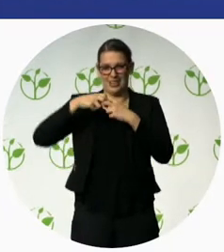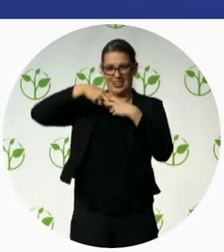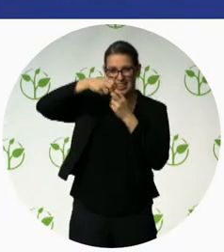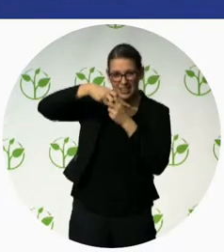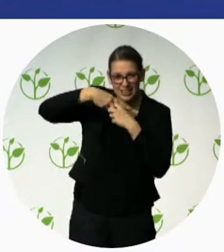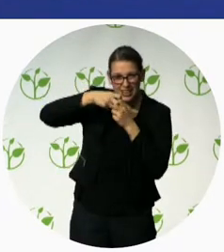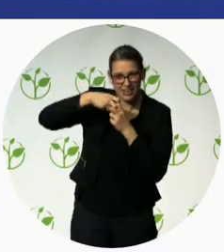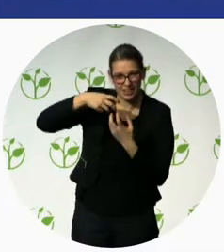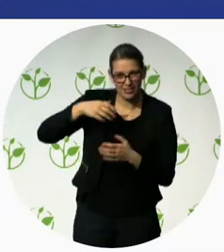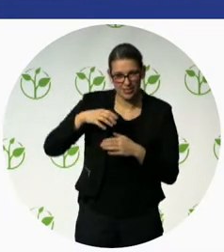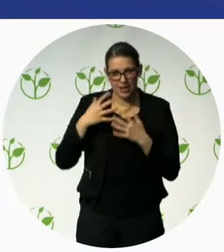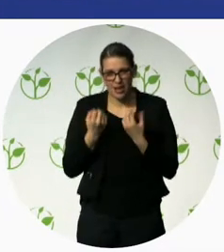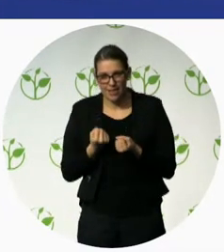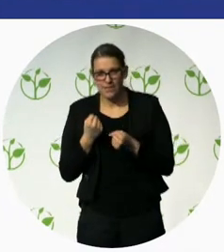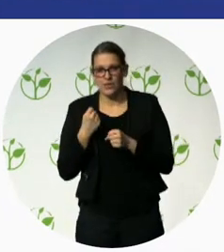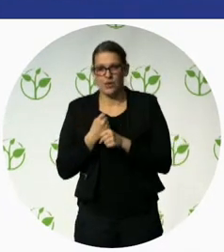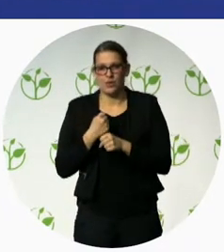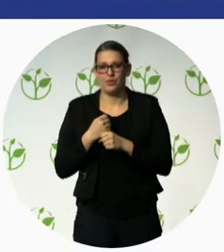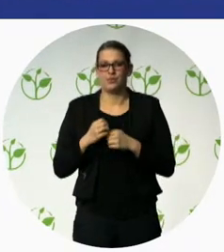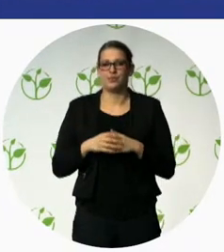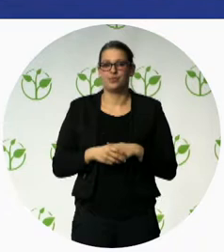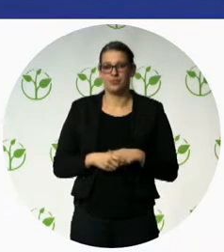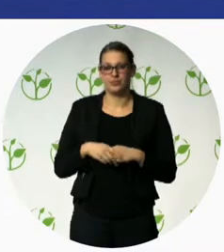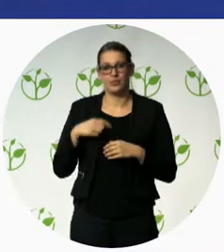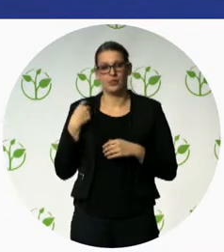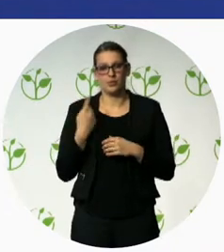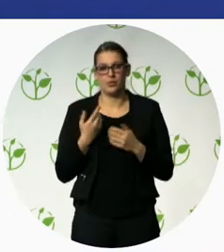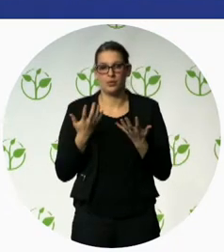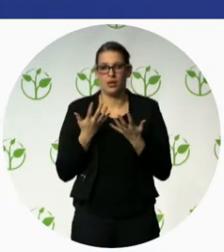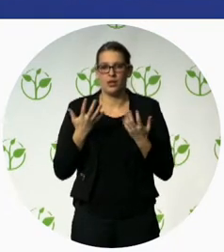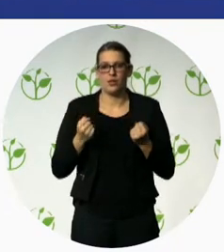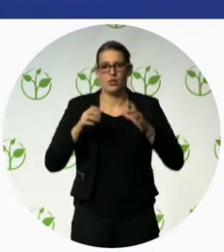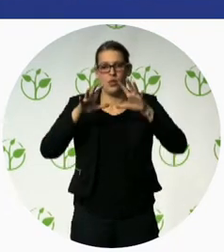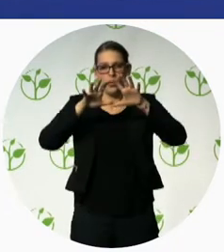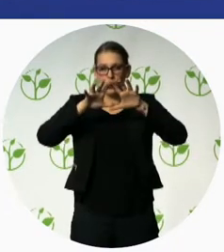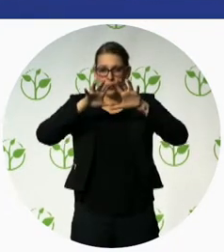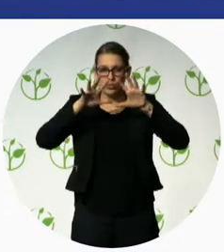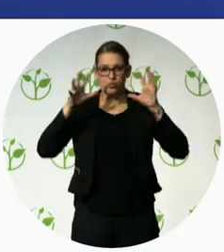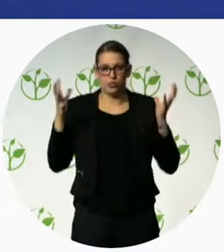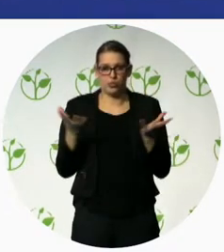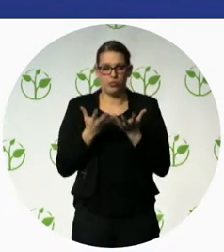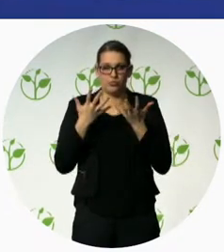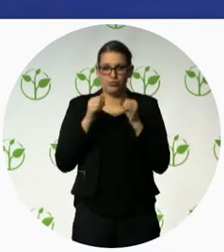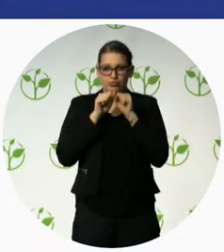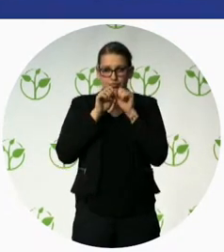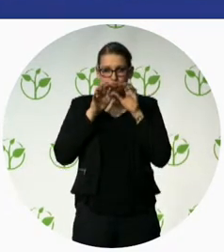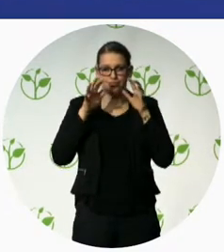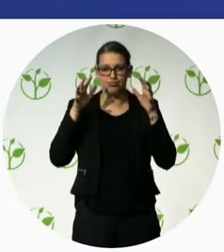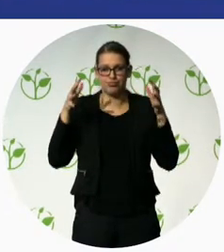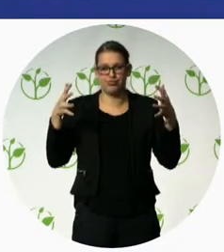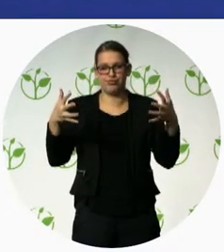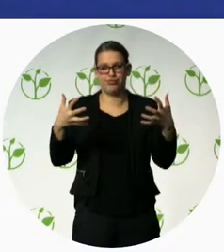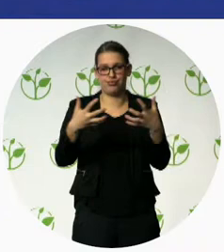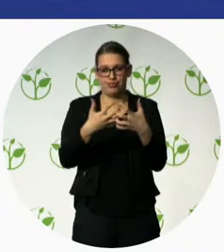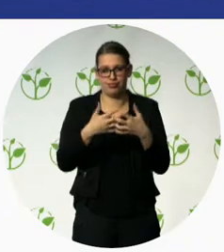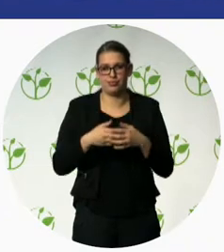amputees the designs that have evolved have universal appeal and they have transcended geographical boundaries and are being